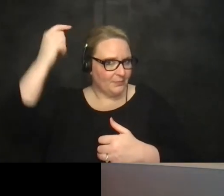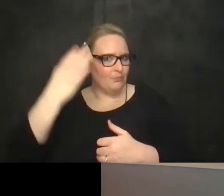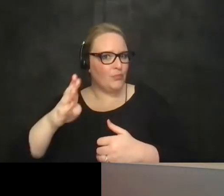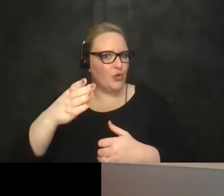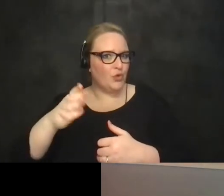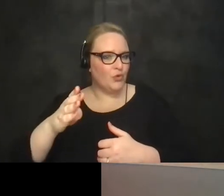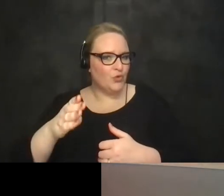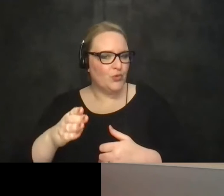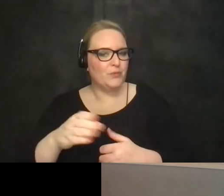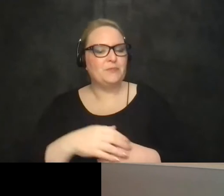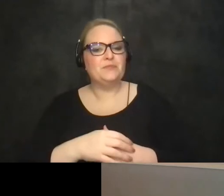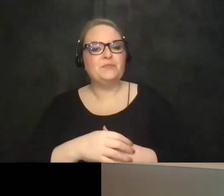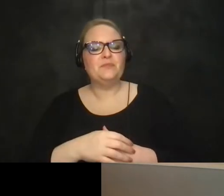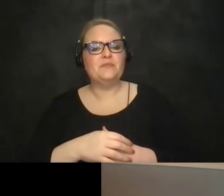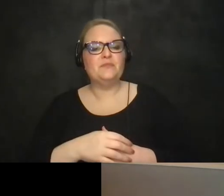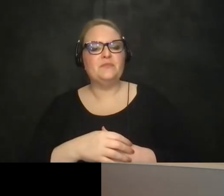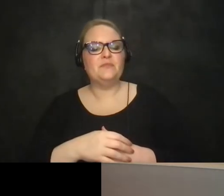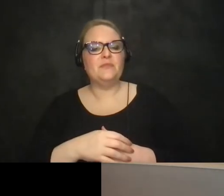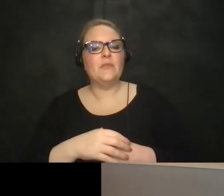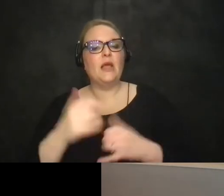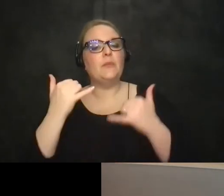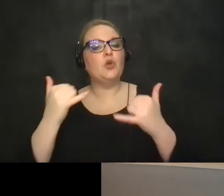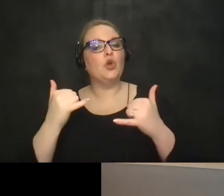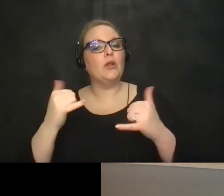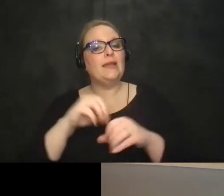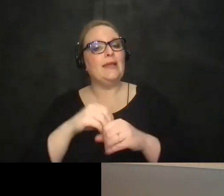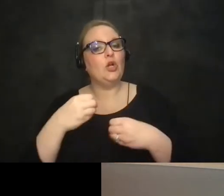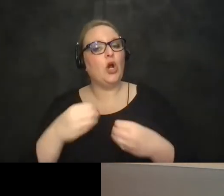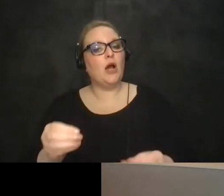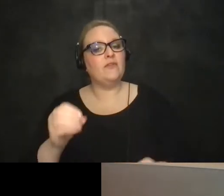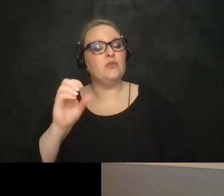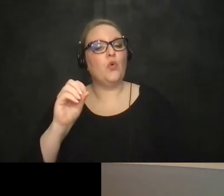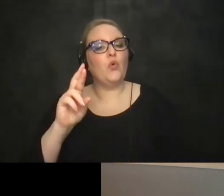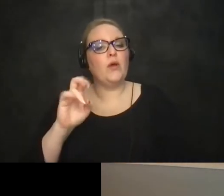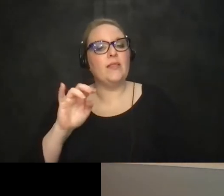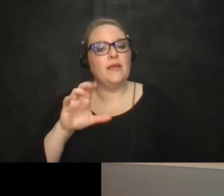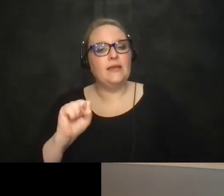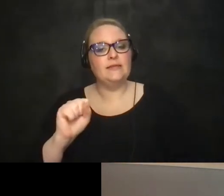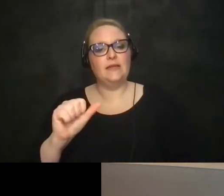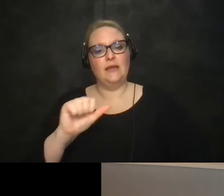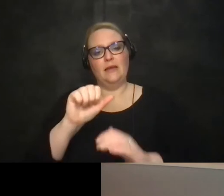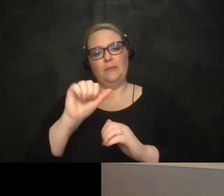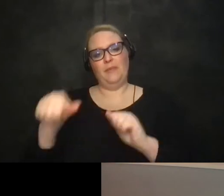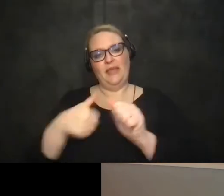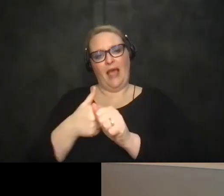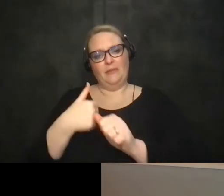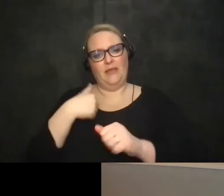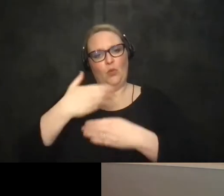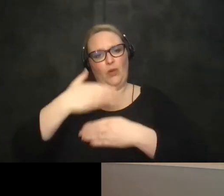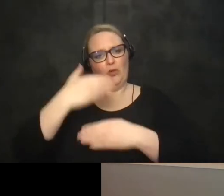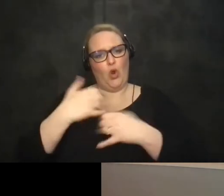hair bow um i'm currently in our office in orleans um behind me is a window it's currently